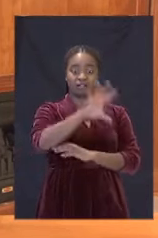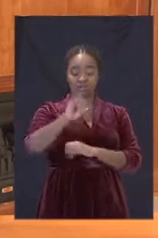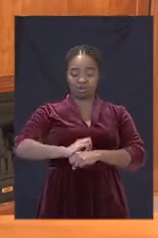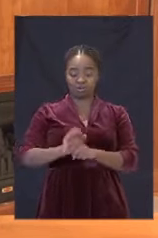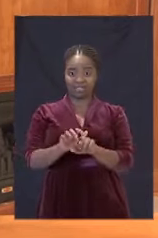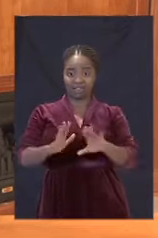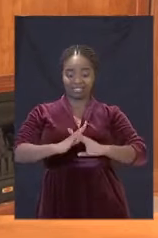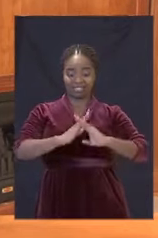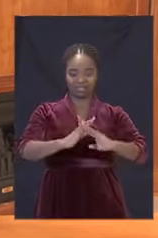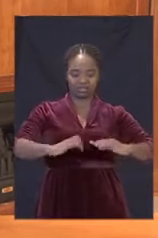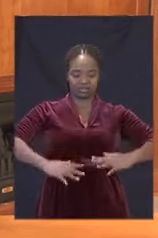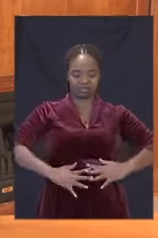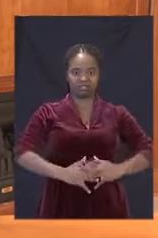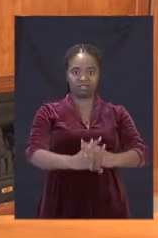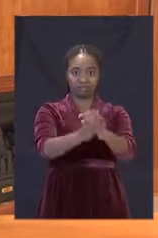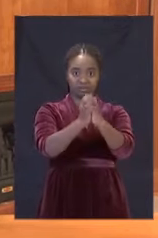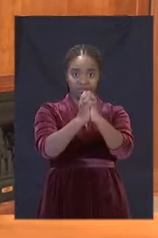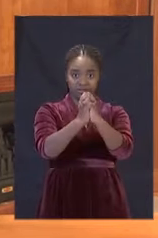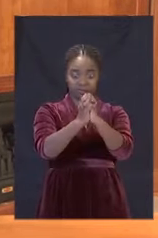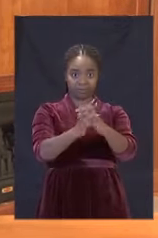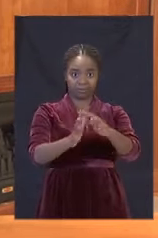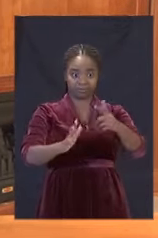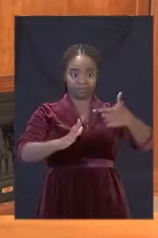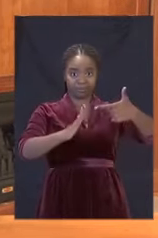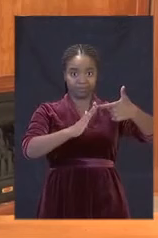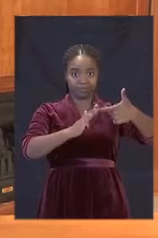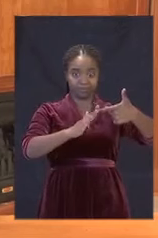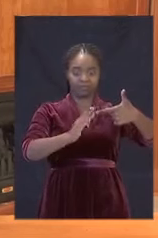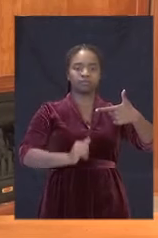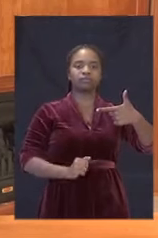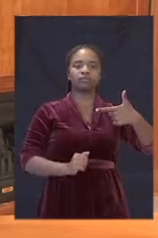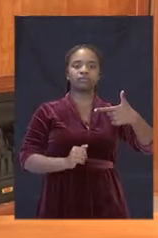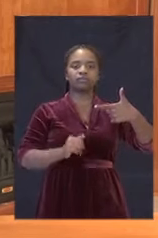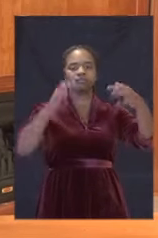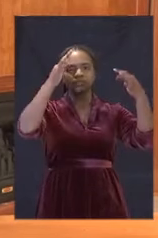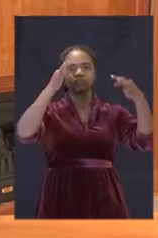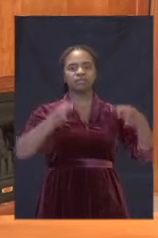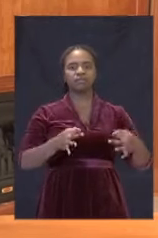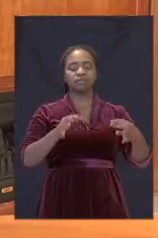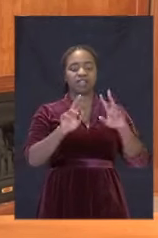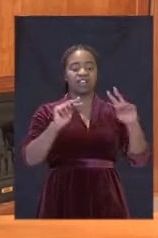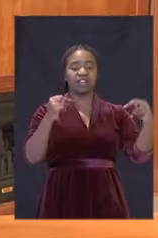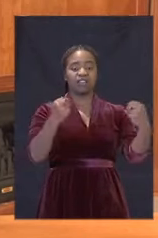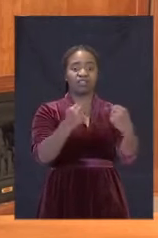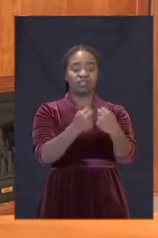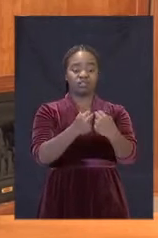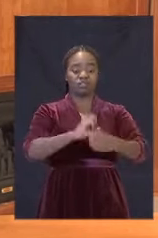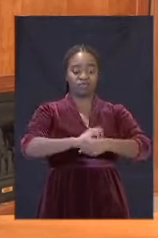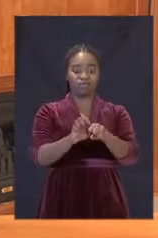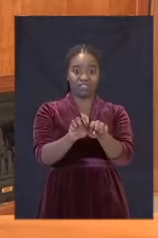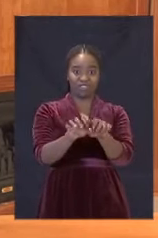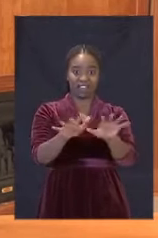coronavirus pandemic. And secondly, the decisions of the National Coronavirus Command Council